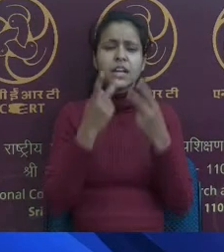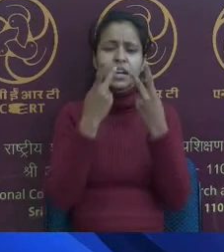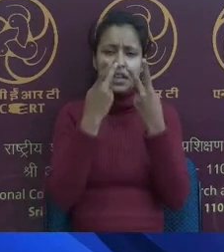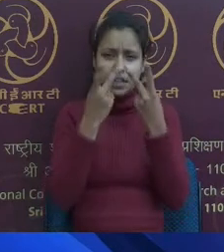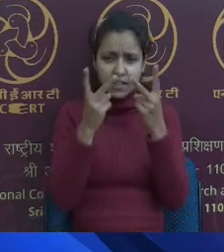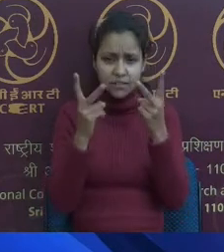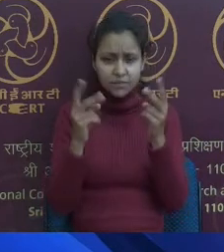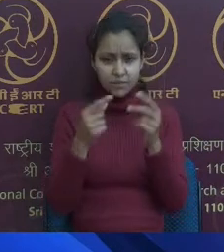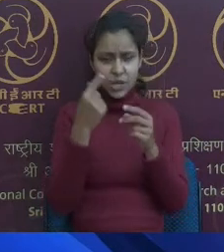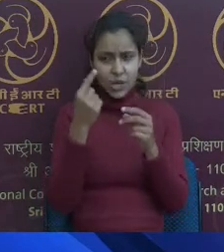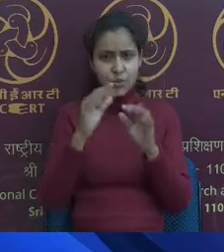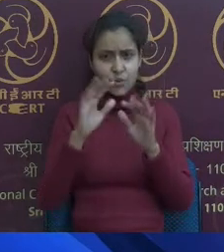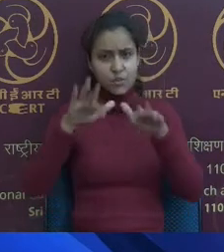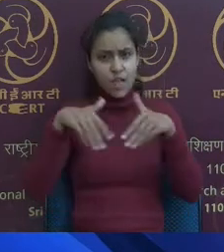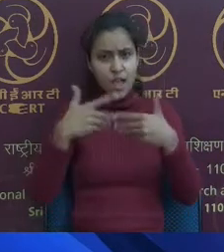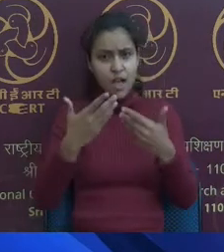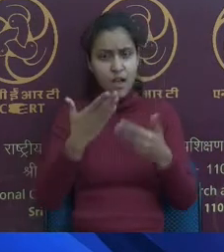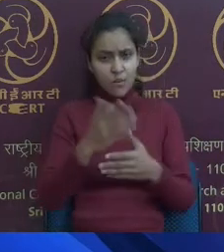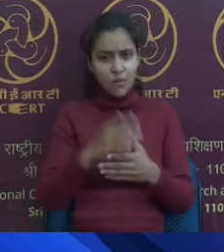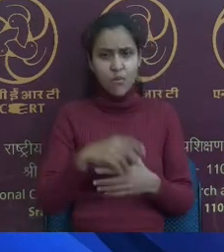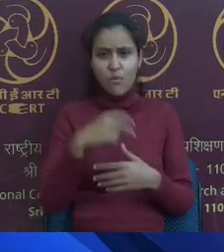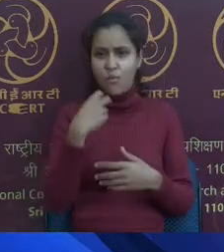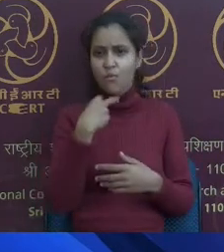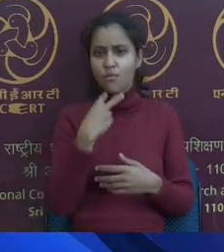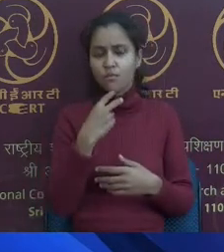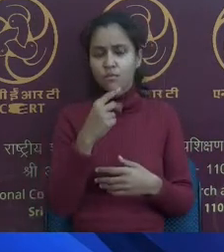Again, little is what the child knows.